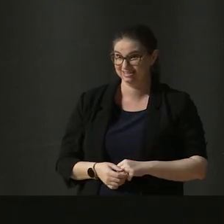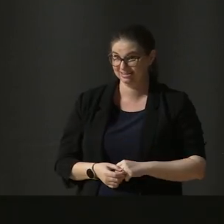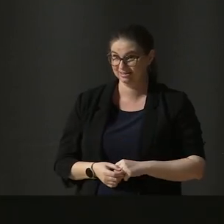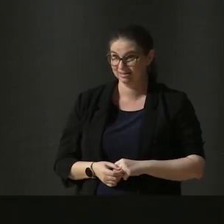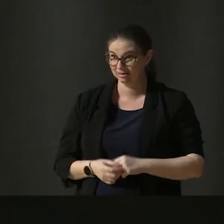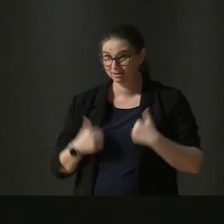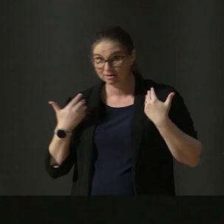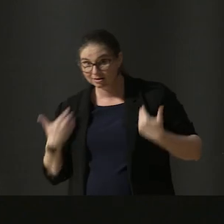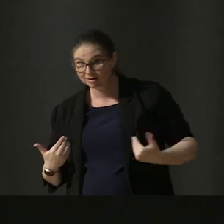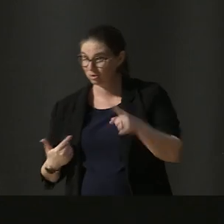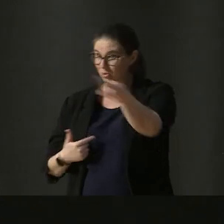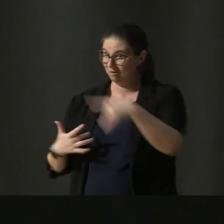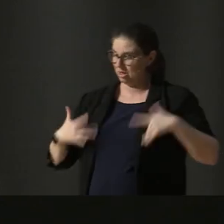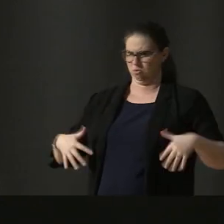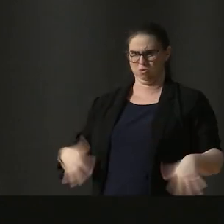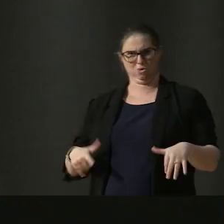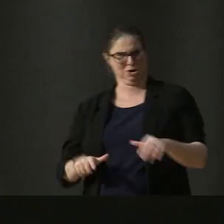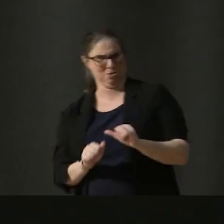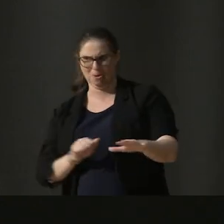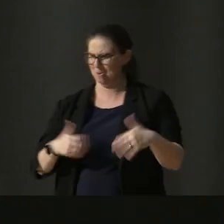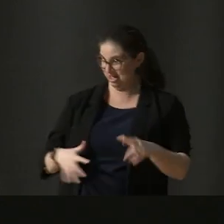Did it work? Are you impressed?